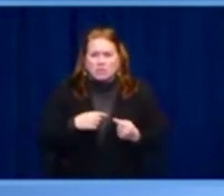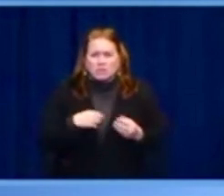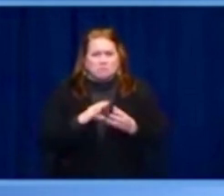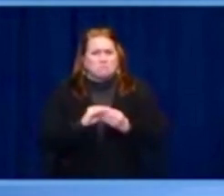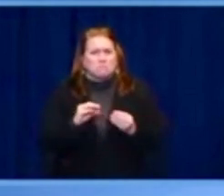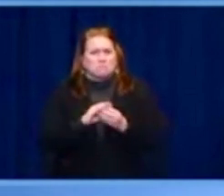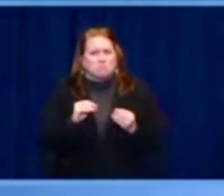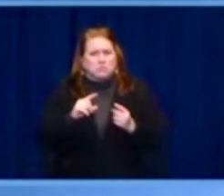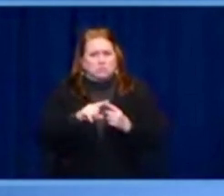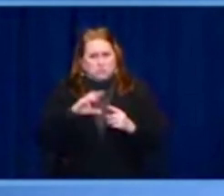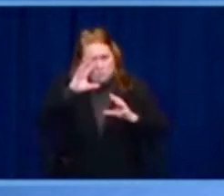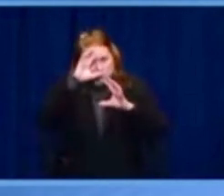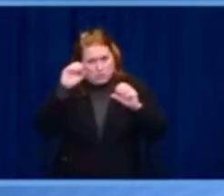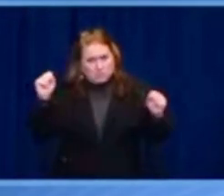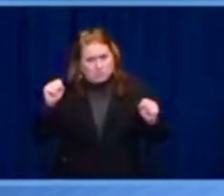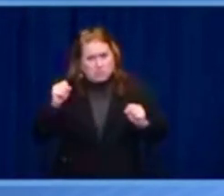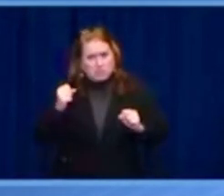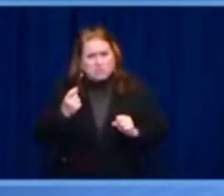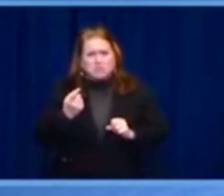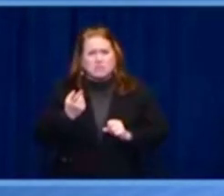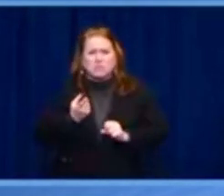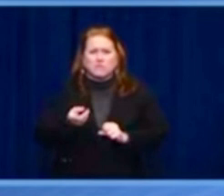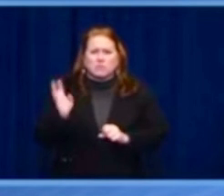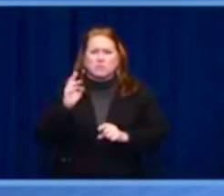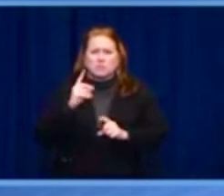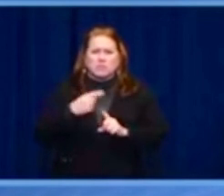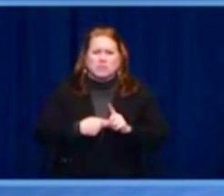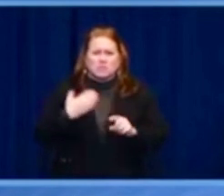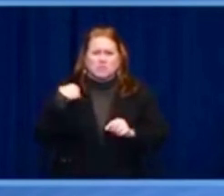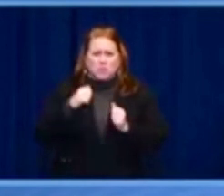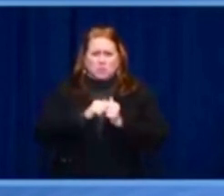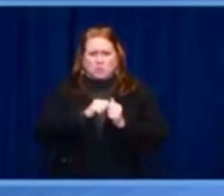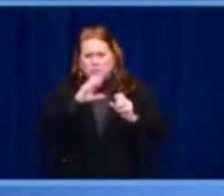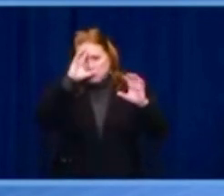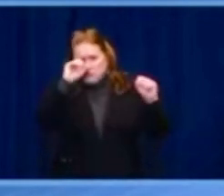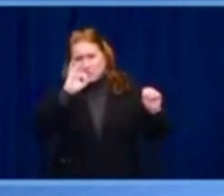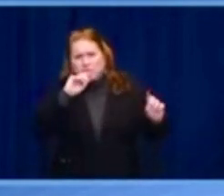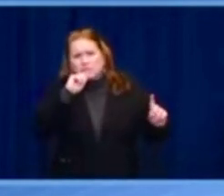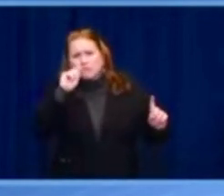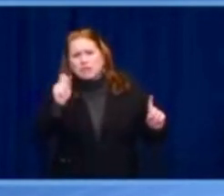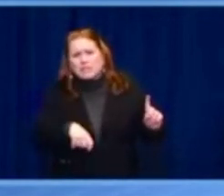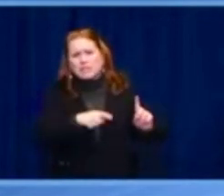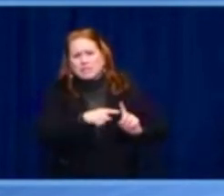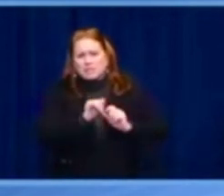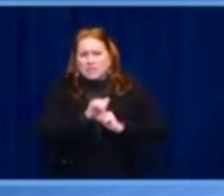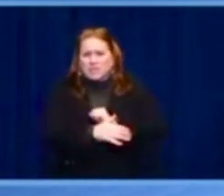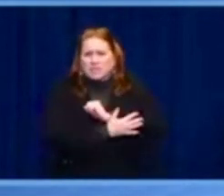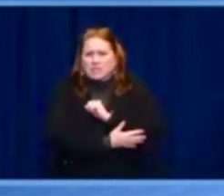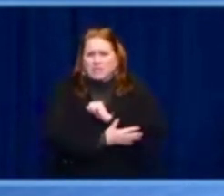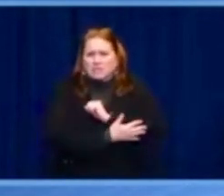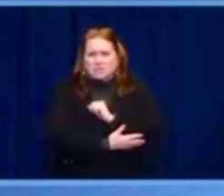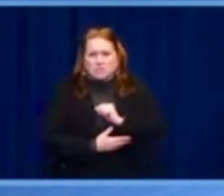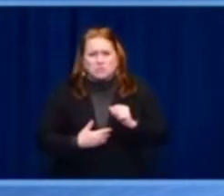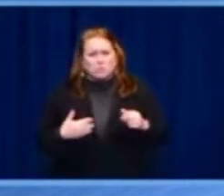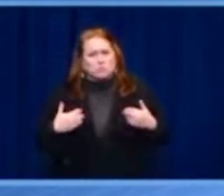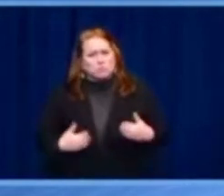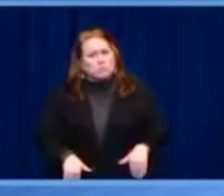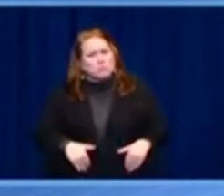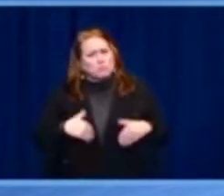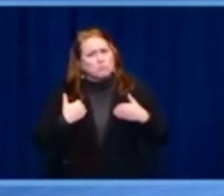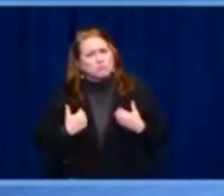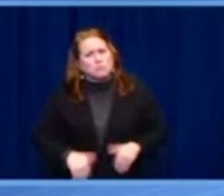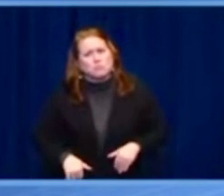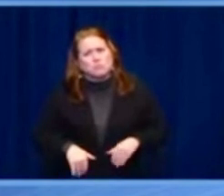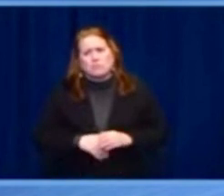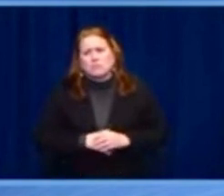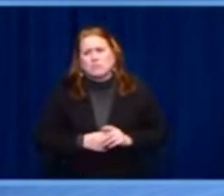for other democracies to offer words of solidarity. It is therefore commendable